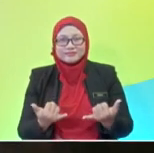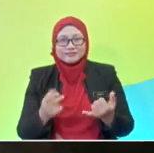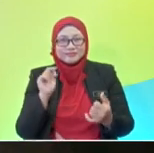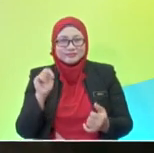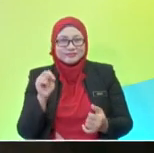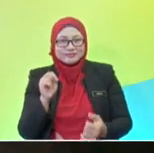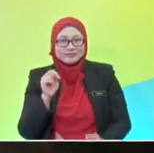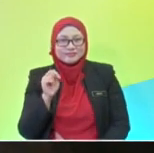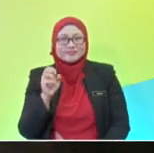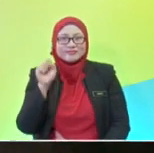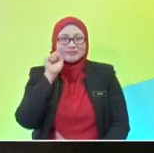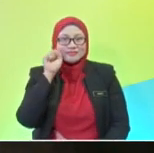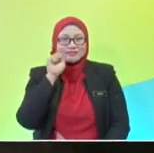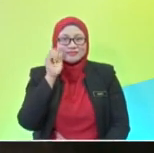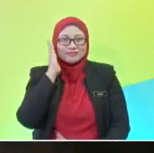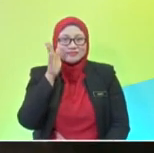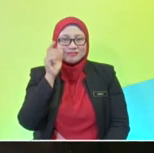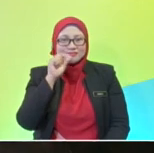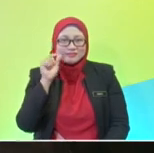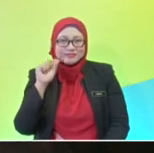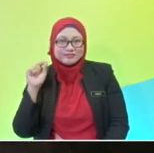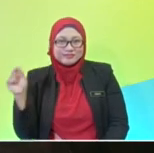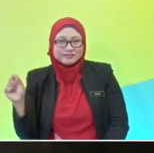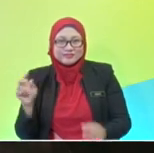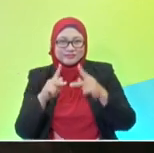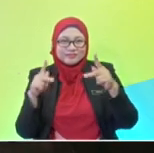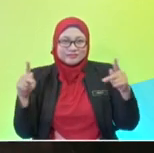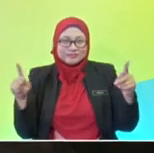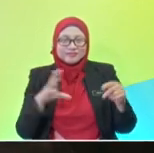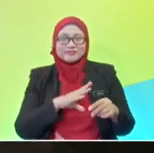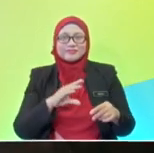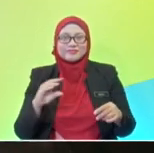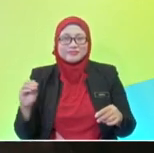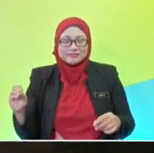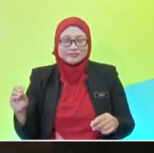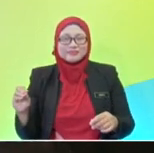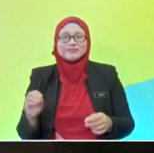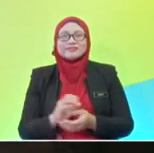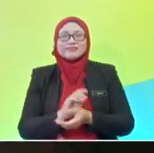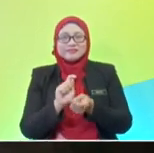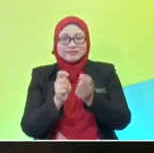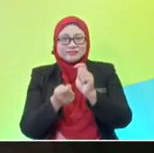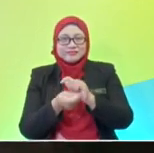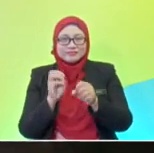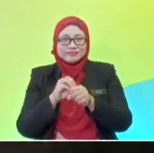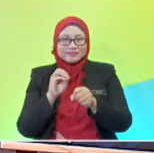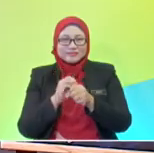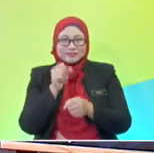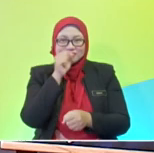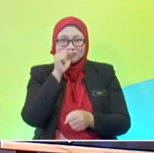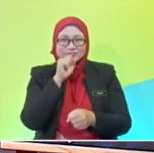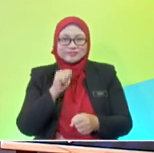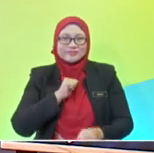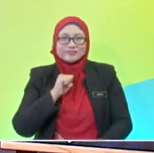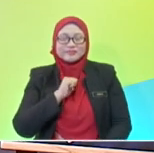with us. Okay. Now, remember, you will get the phrase and then you need to change it in your lyrics later. Okay? And you must match